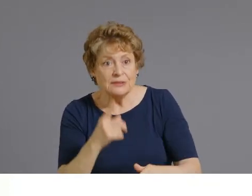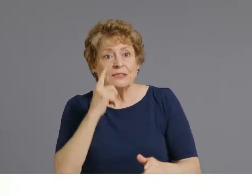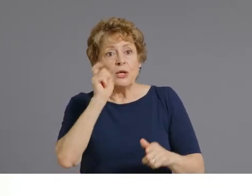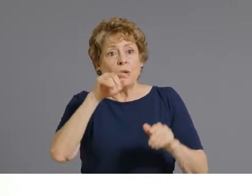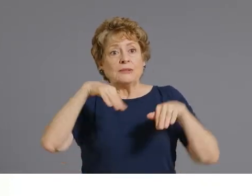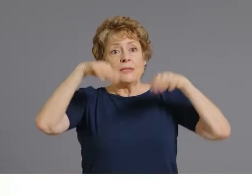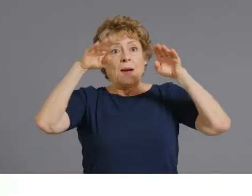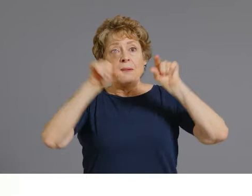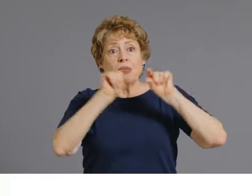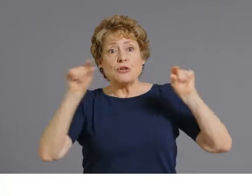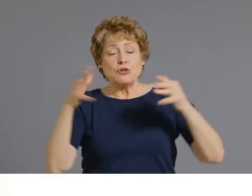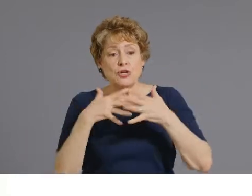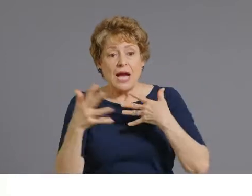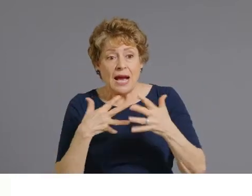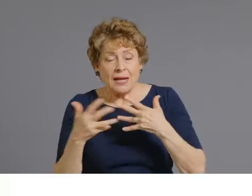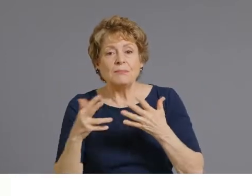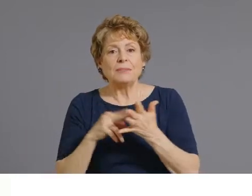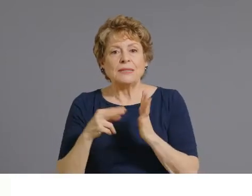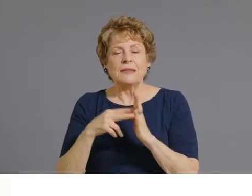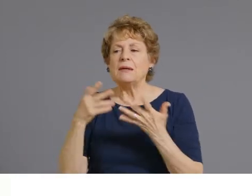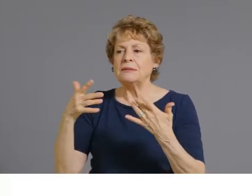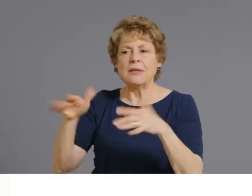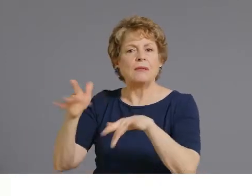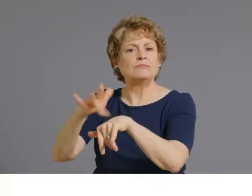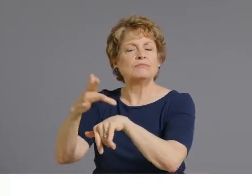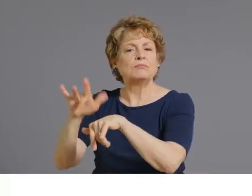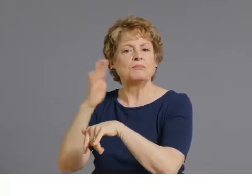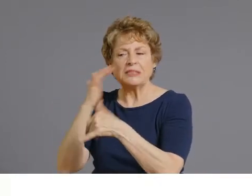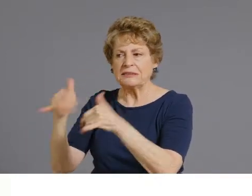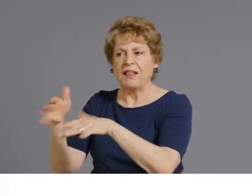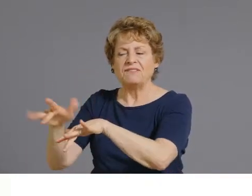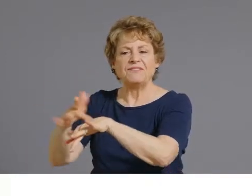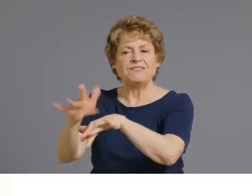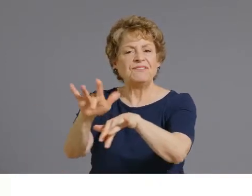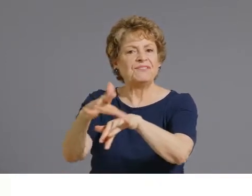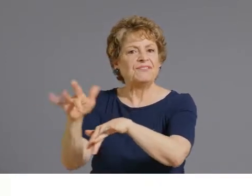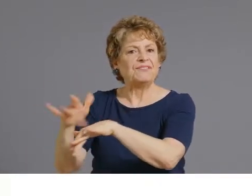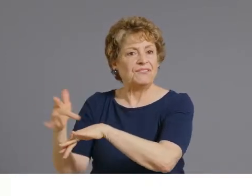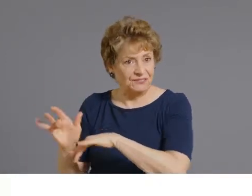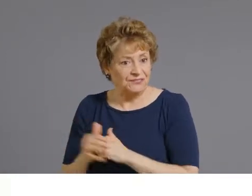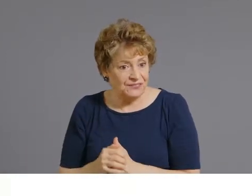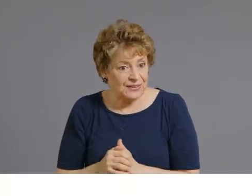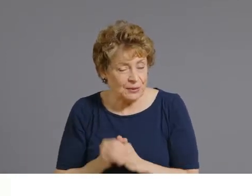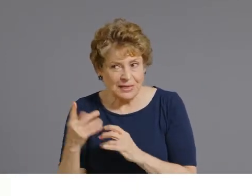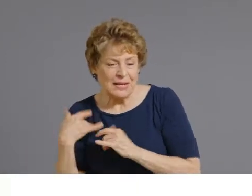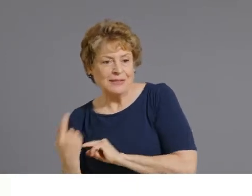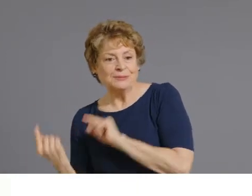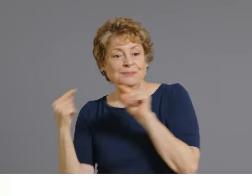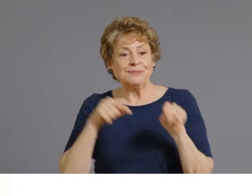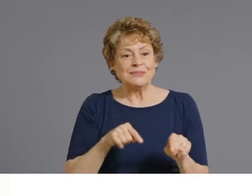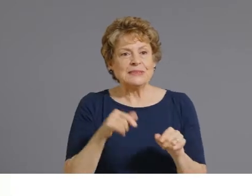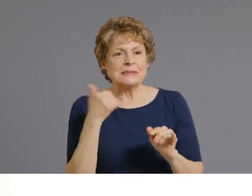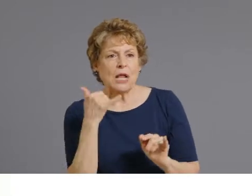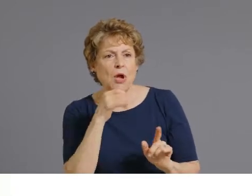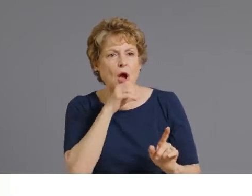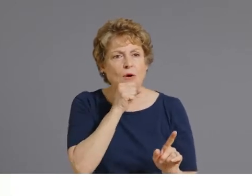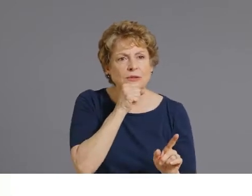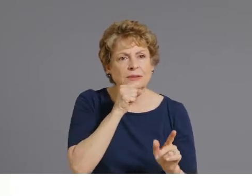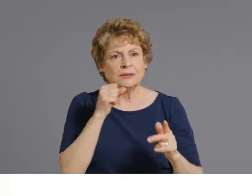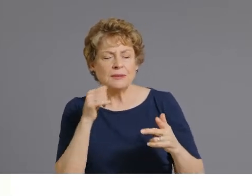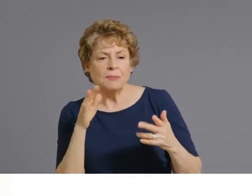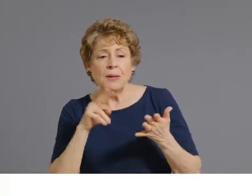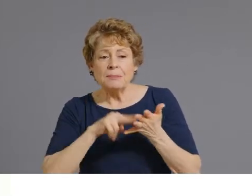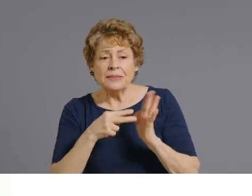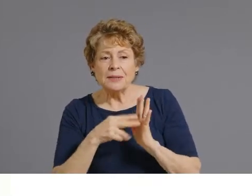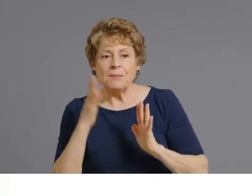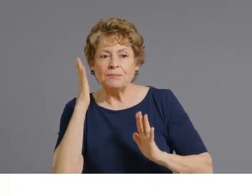unoccupied ICU beds. And that's the same for our inpatient beds. So the yellow orange is the beds that are